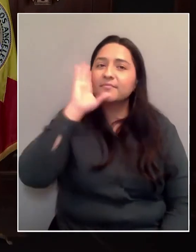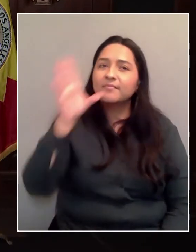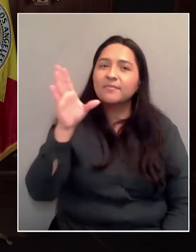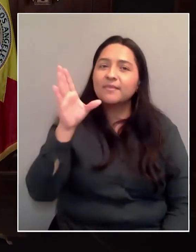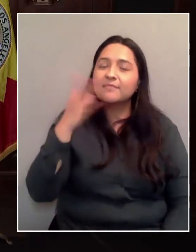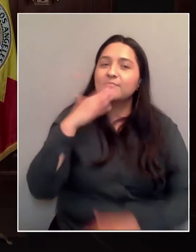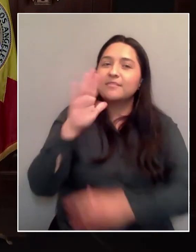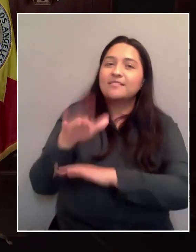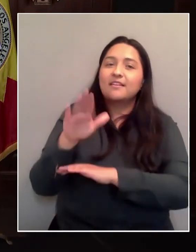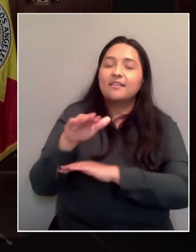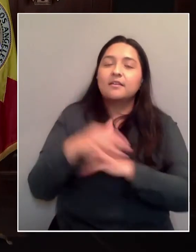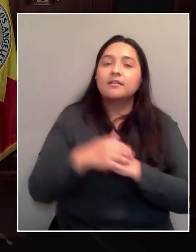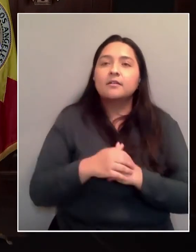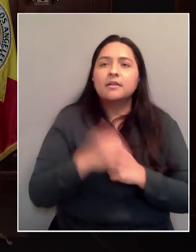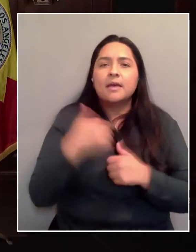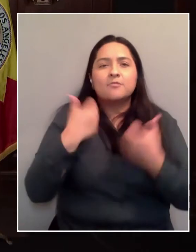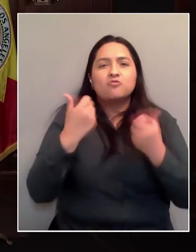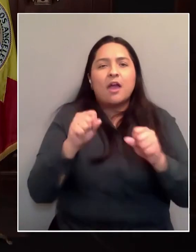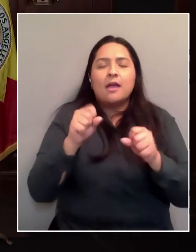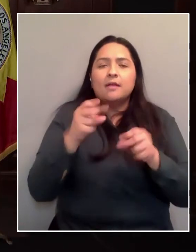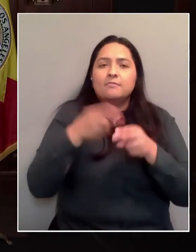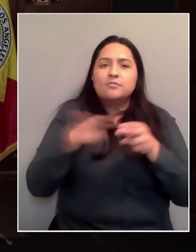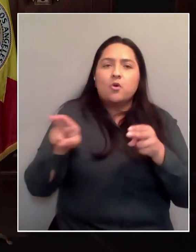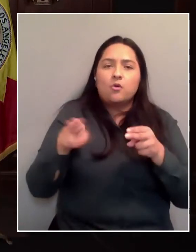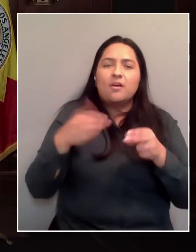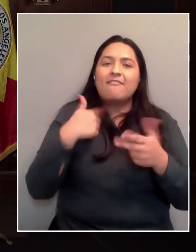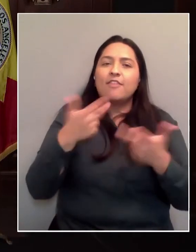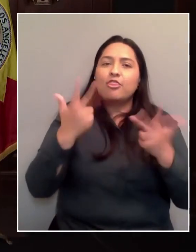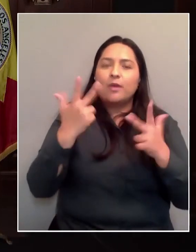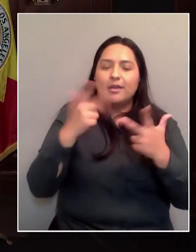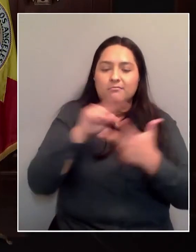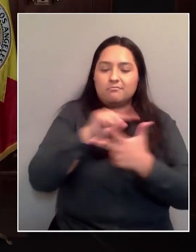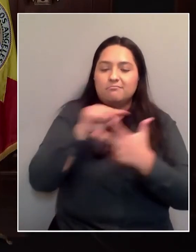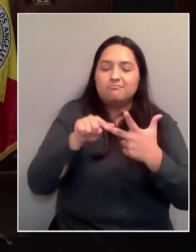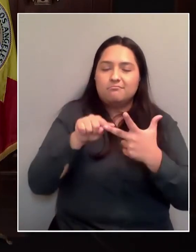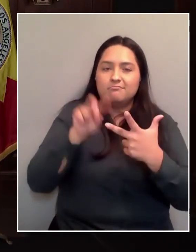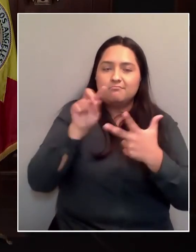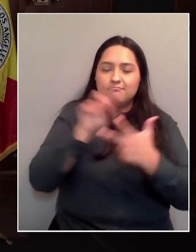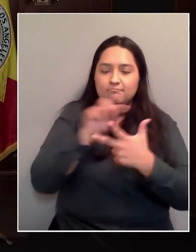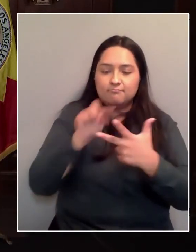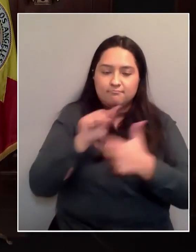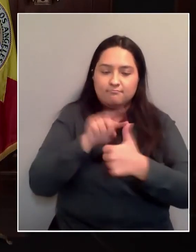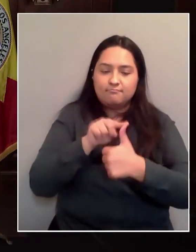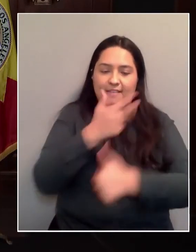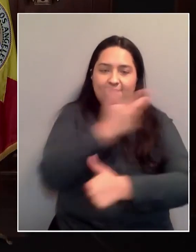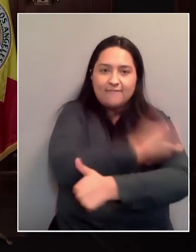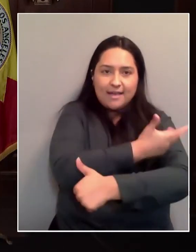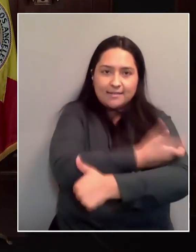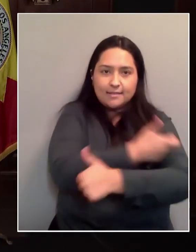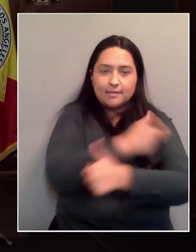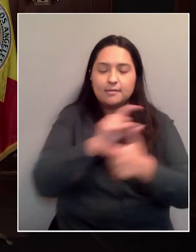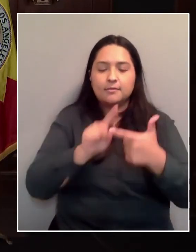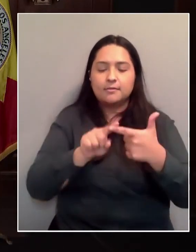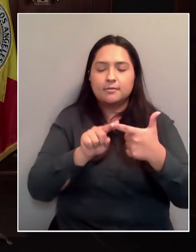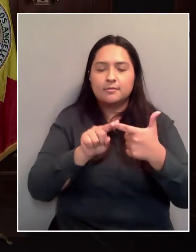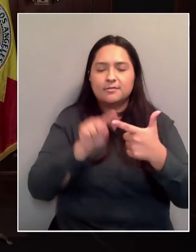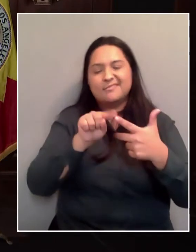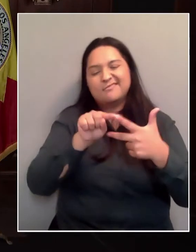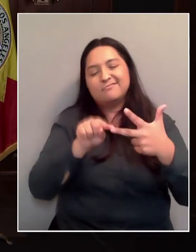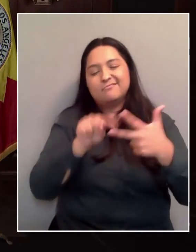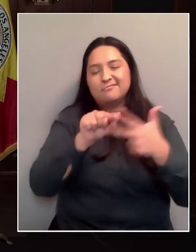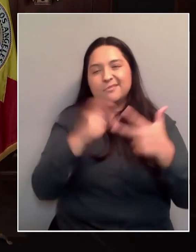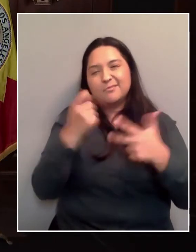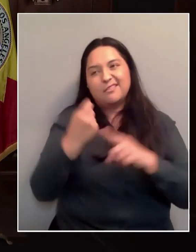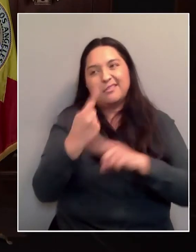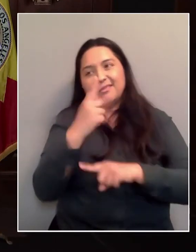I'm going to try to be brief. I got three topics. One of them is on the vaccine and the other one, the other two are off topic. I'm going to ask him in